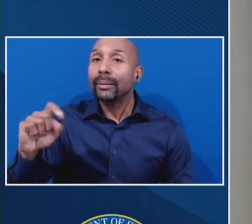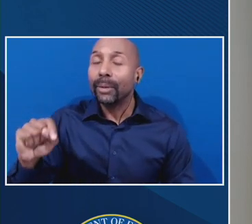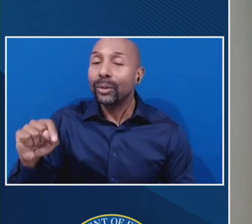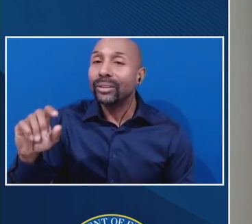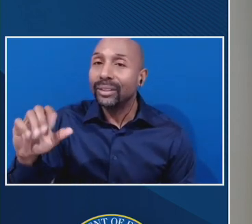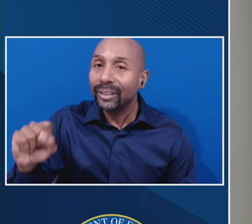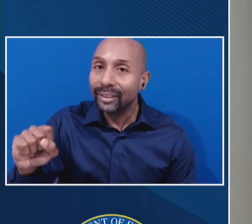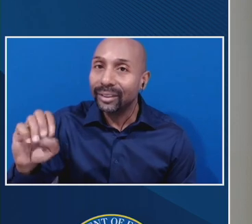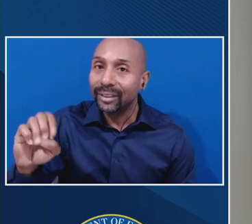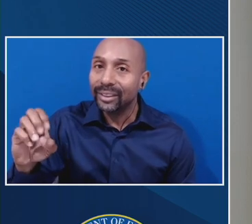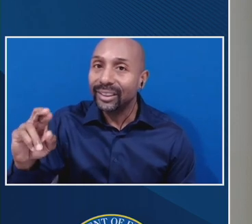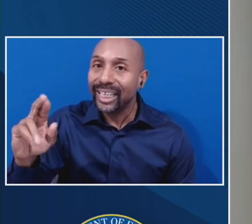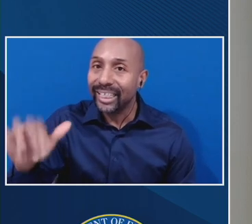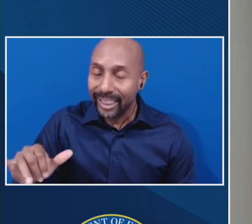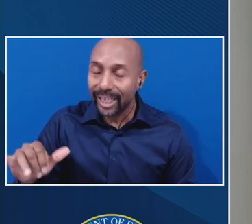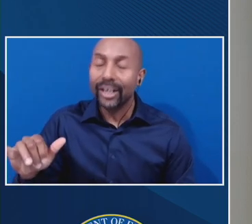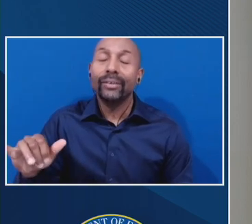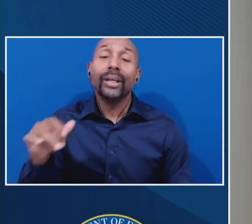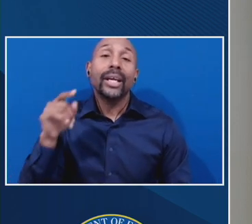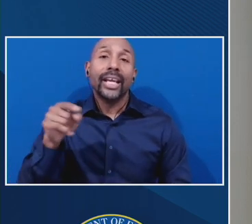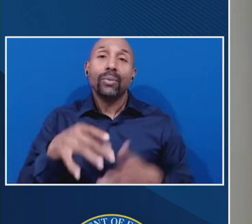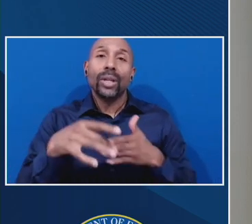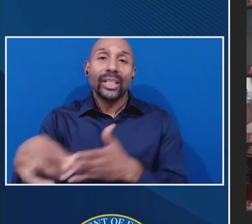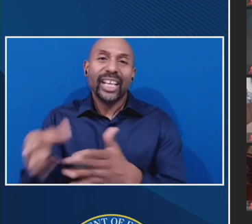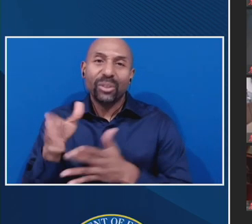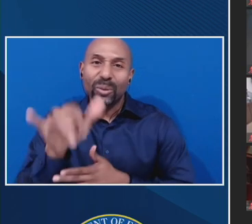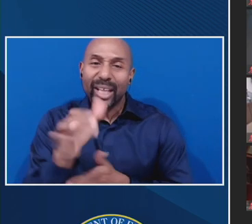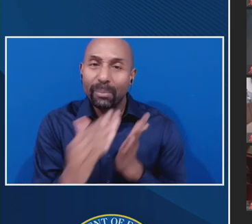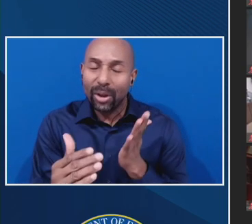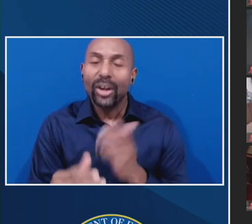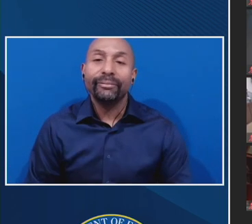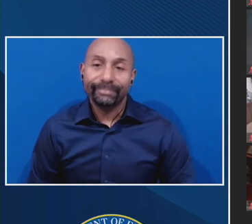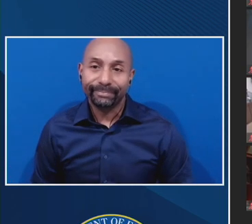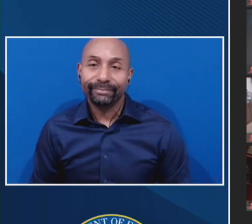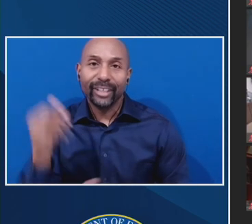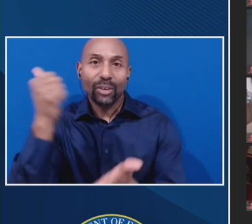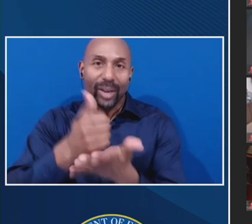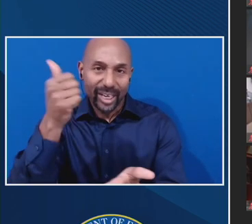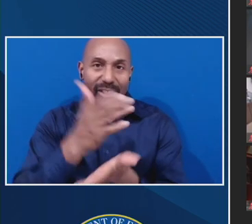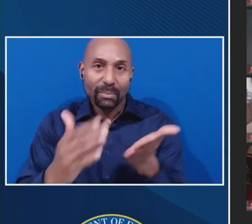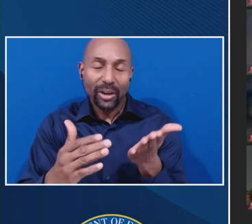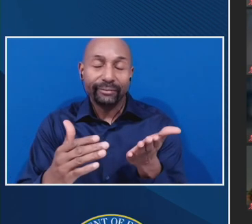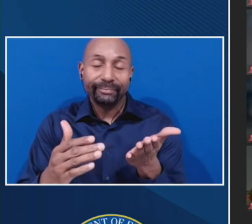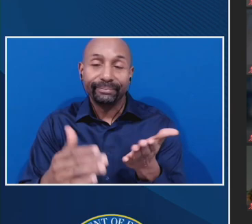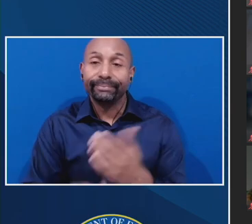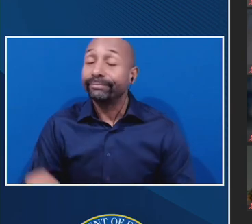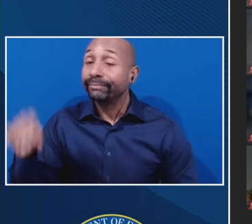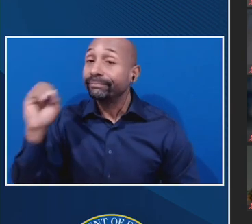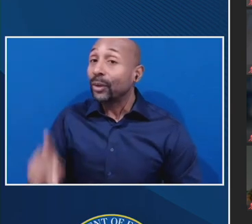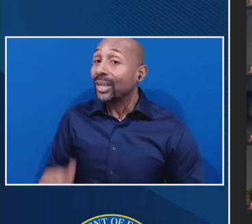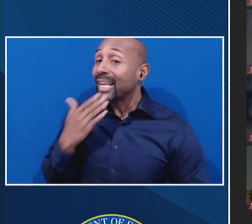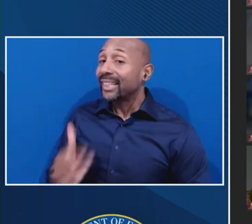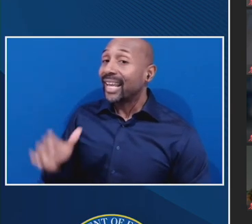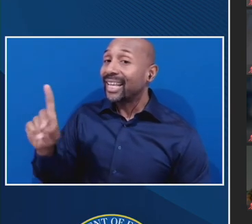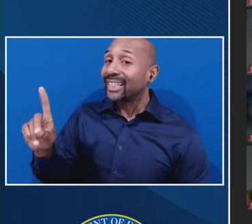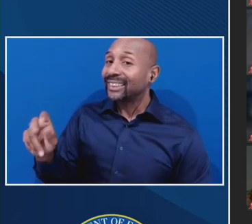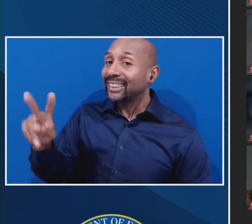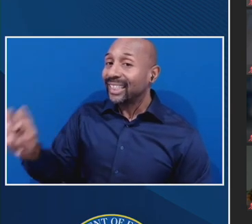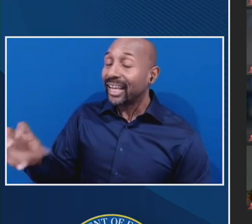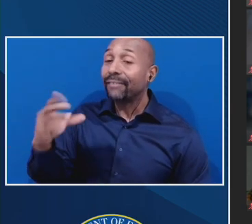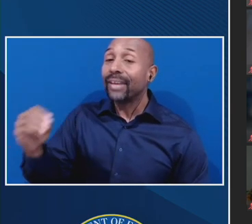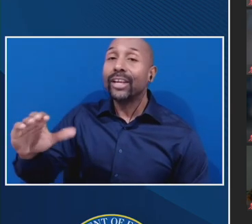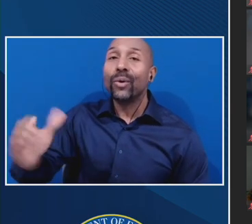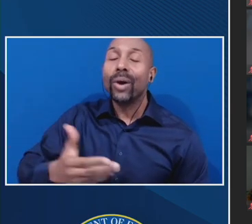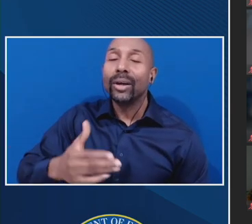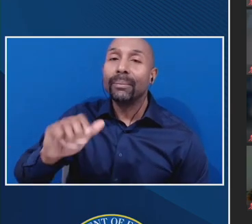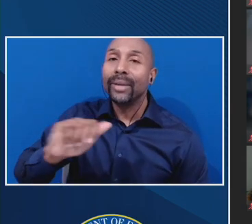paper for the accreditation issue. Okay. All right. Thank you, Dave, and welcome, Aaron. We